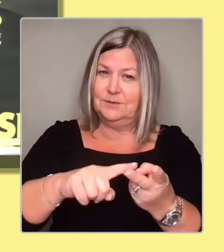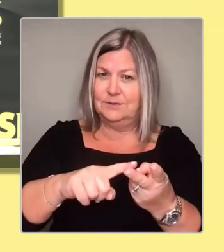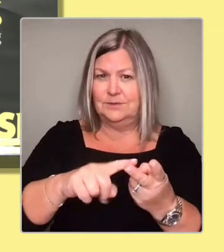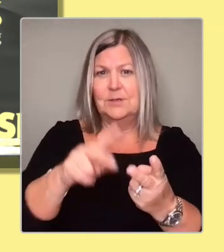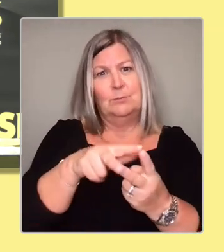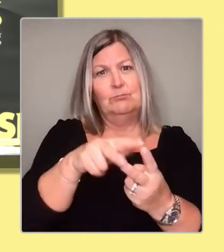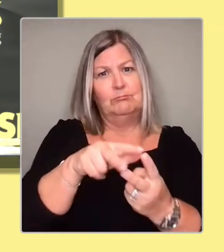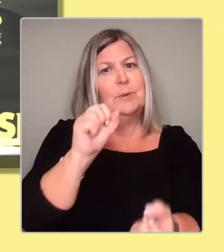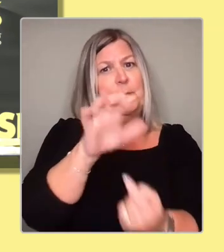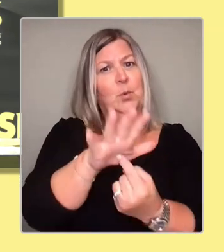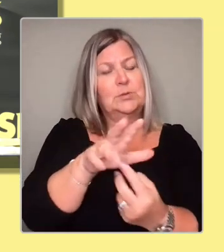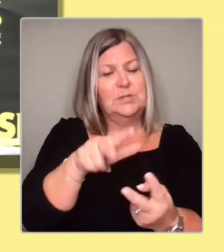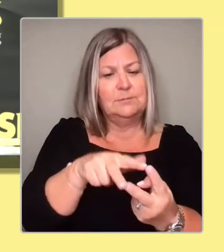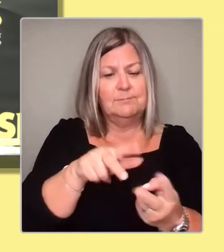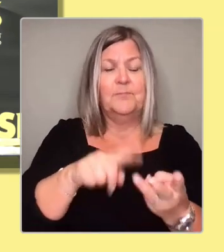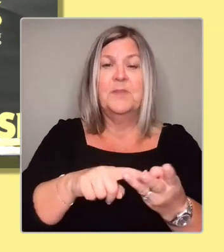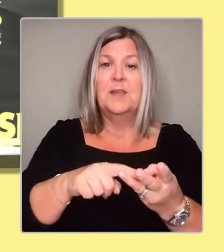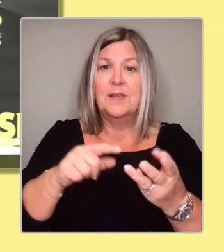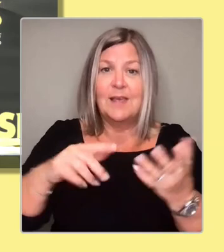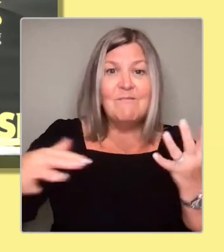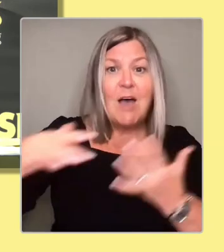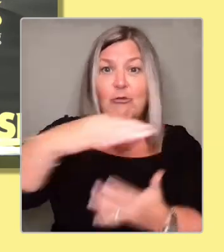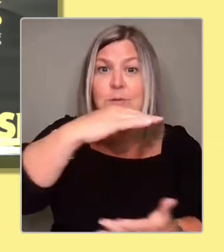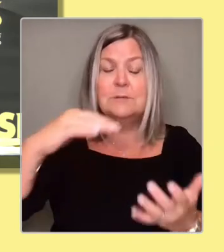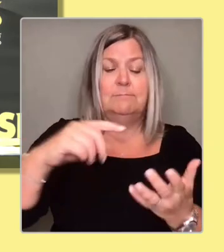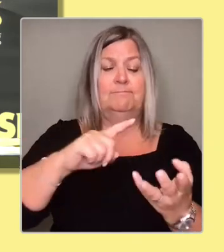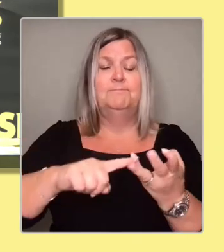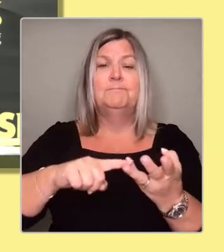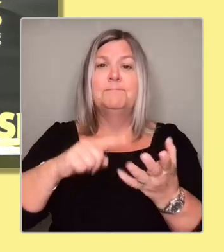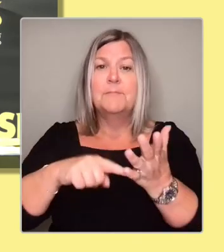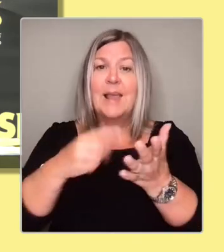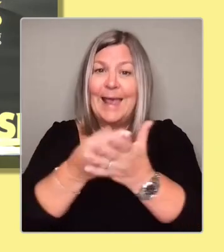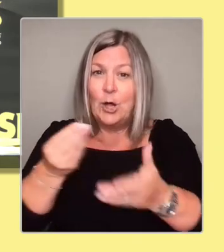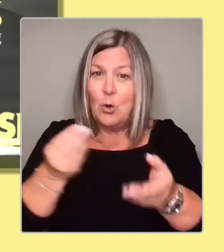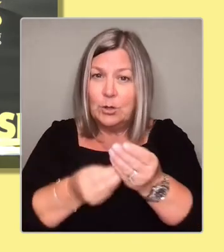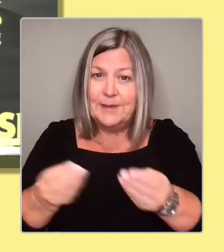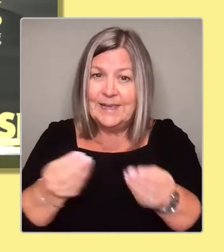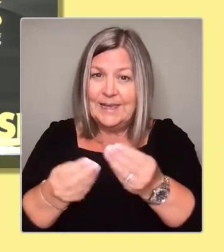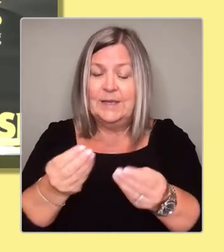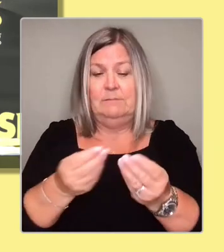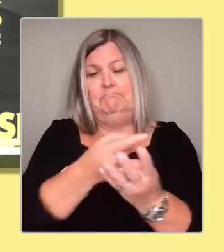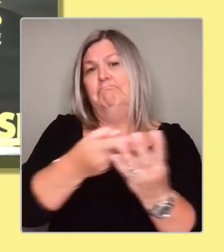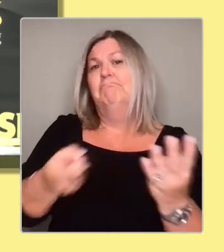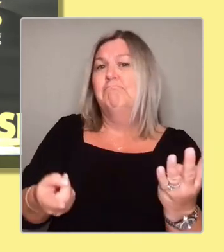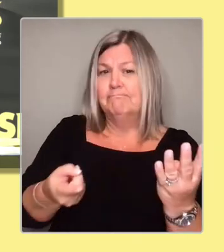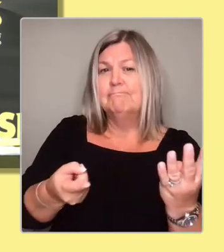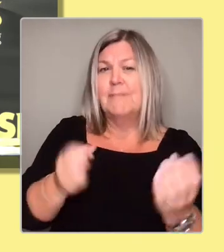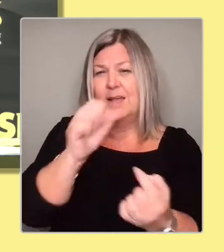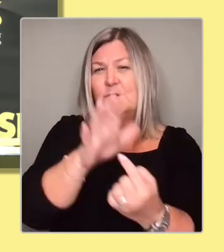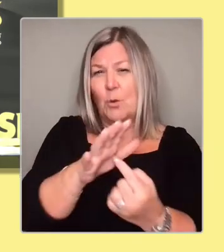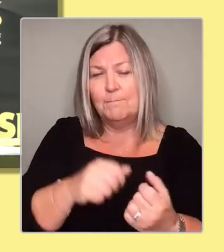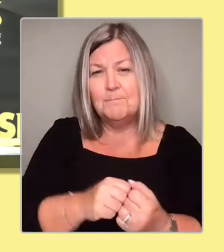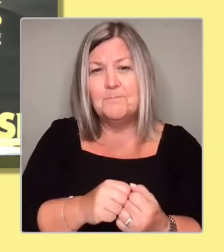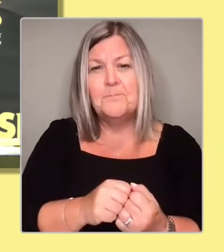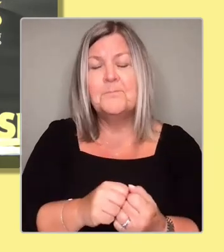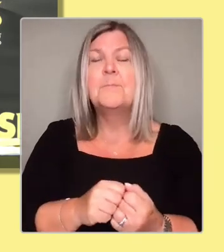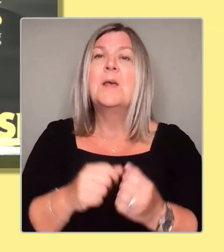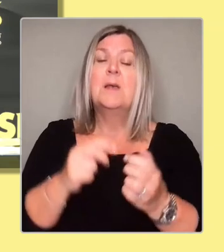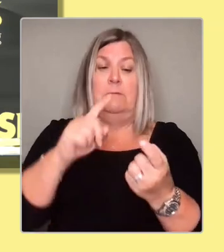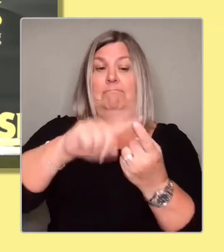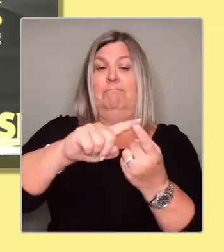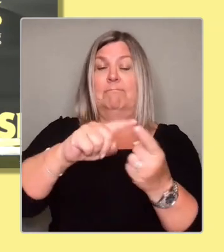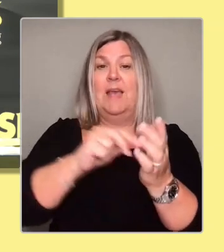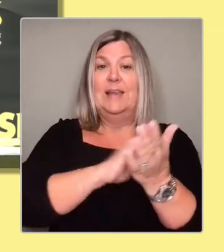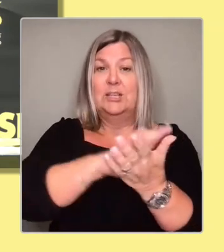and the economy would be the top things there. So in terms of the NHS, I think we've got ourselves into a